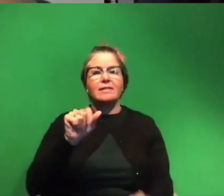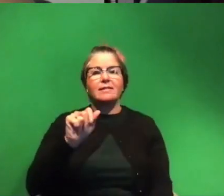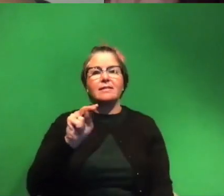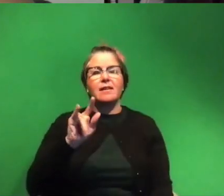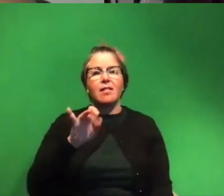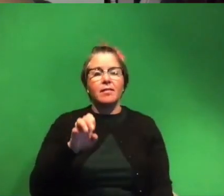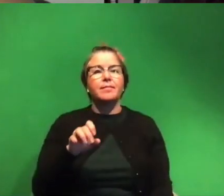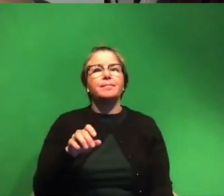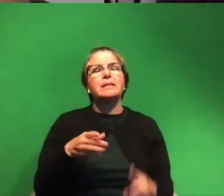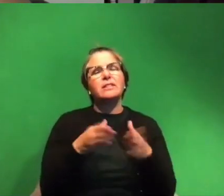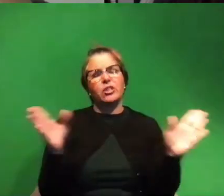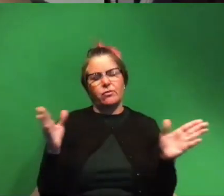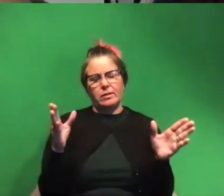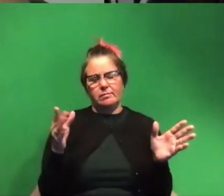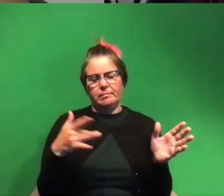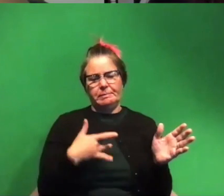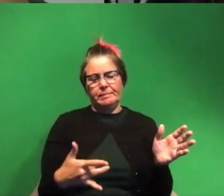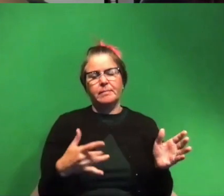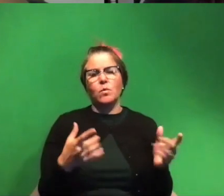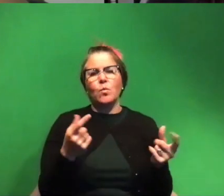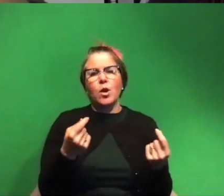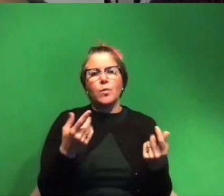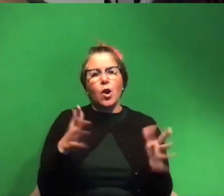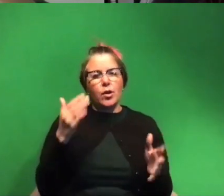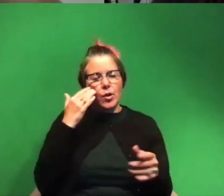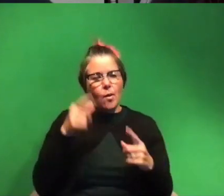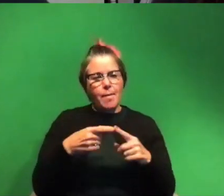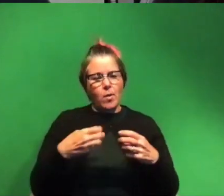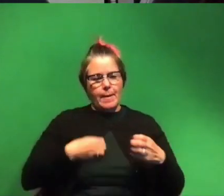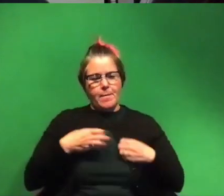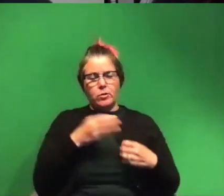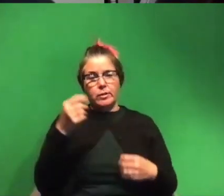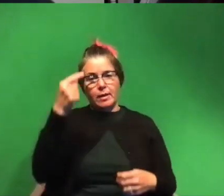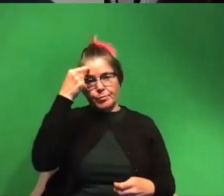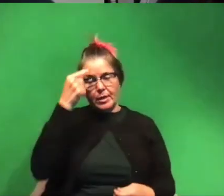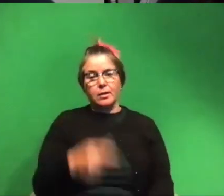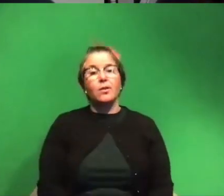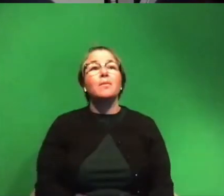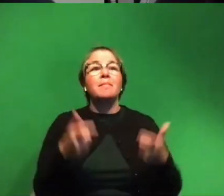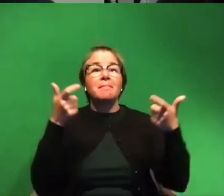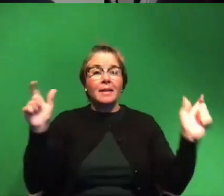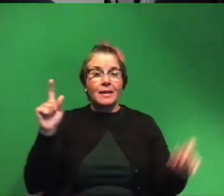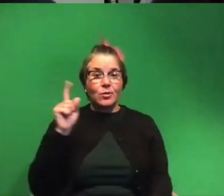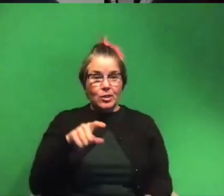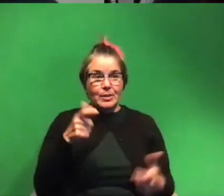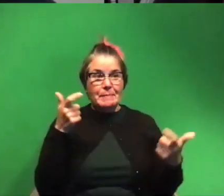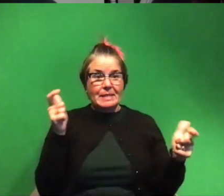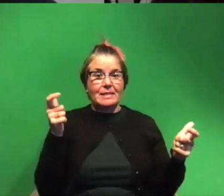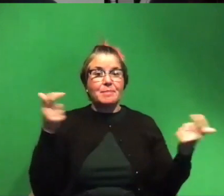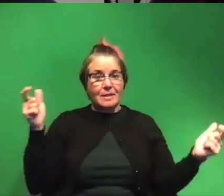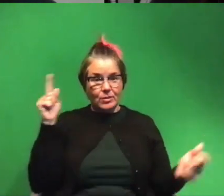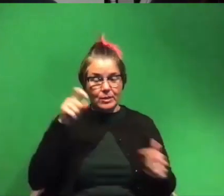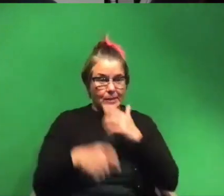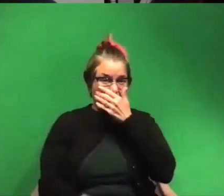uh generally speaking what do we know about emotions in the brain oh big question big good question so